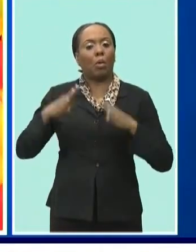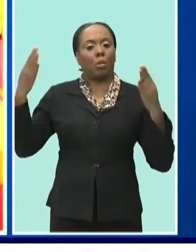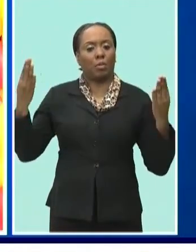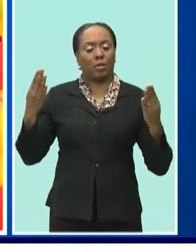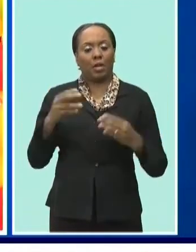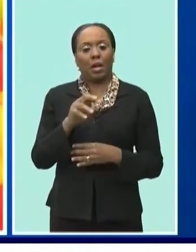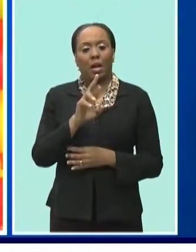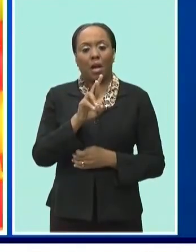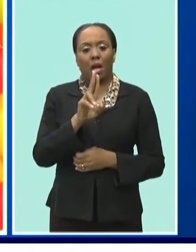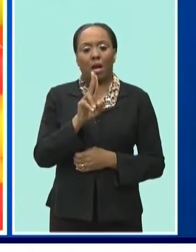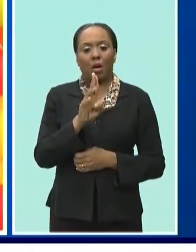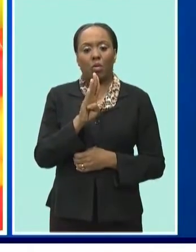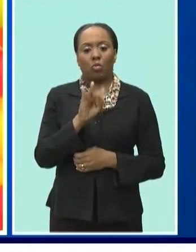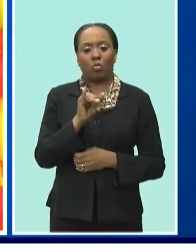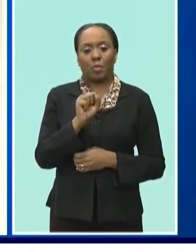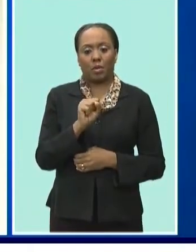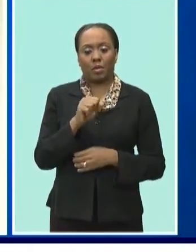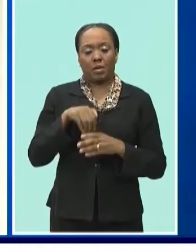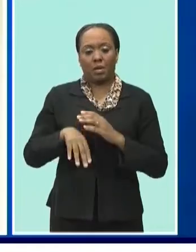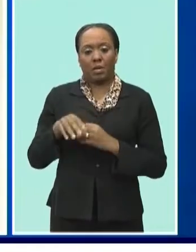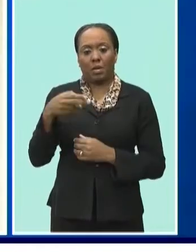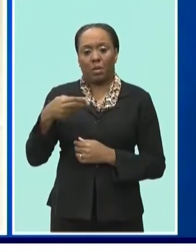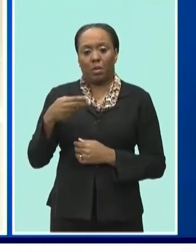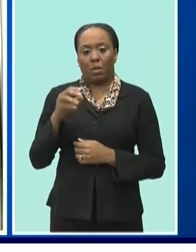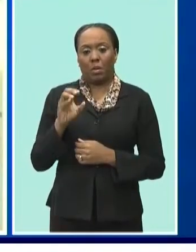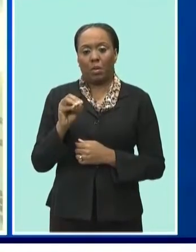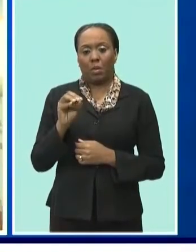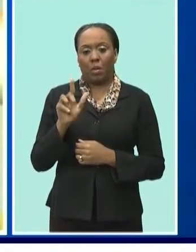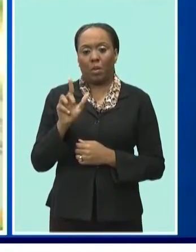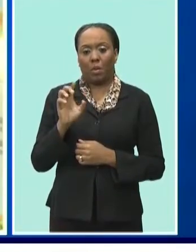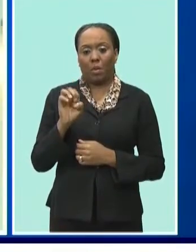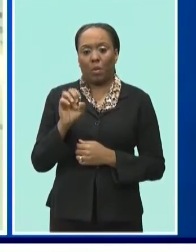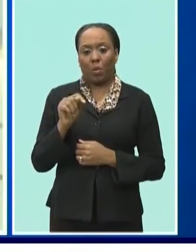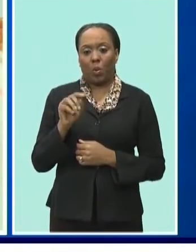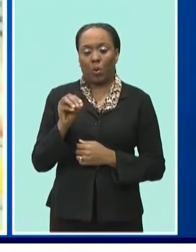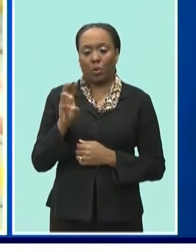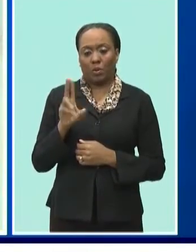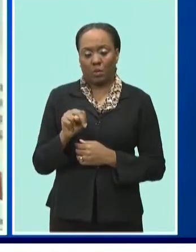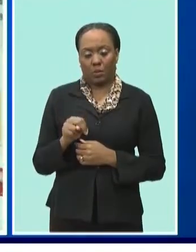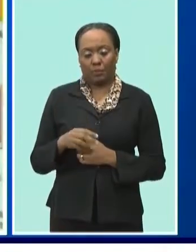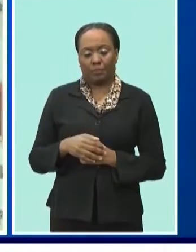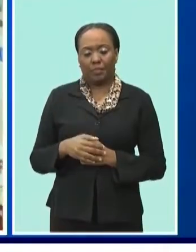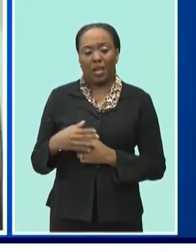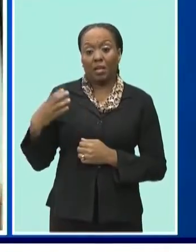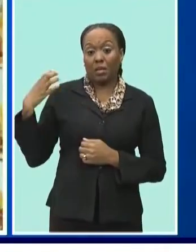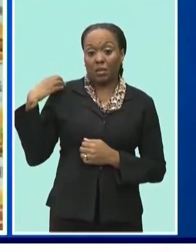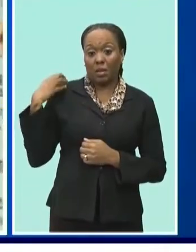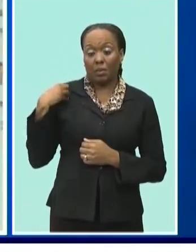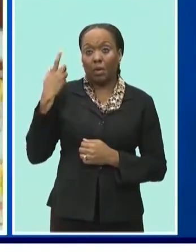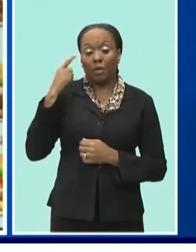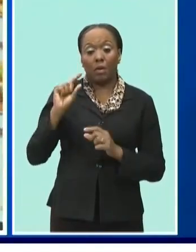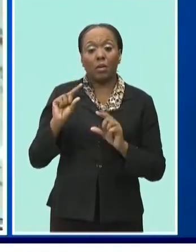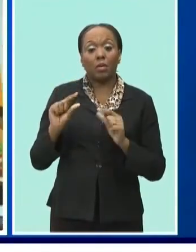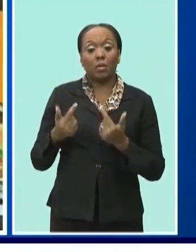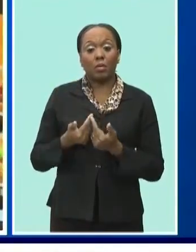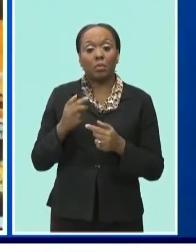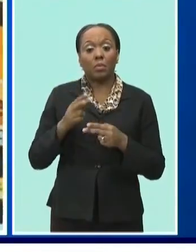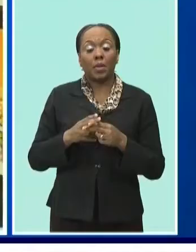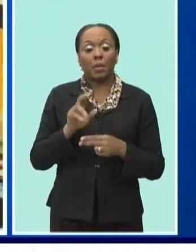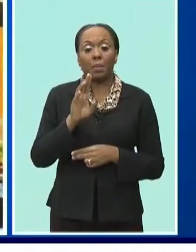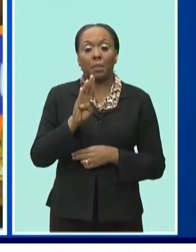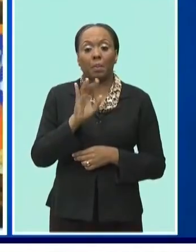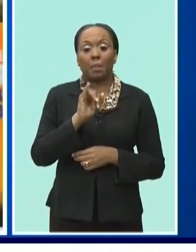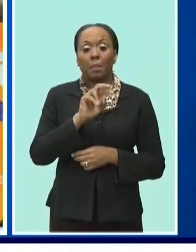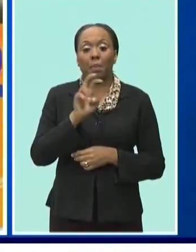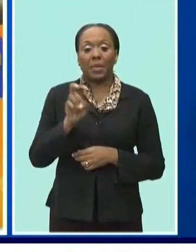at the Rubik service station in Hull Town. Chairman of Restaurants Associates Limited, Ralph Busy Williams, says compared to other fast